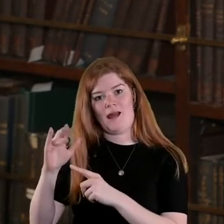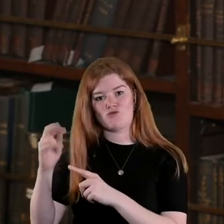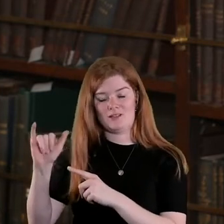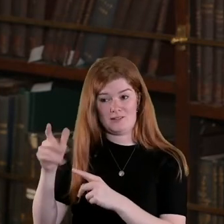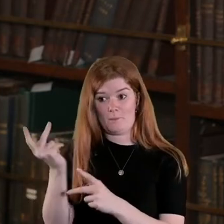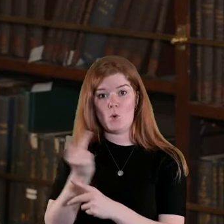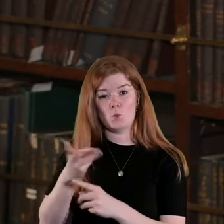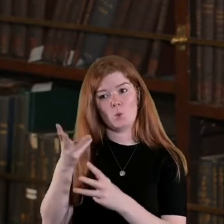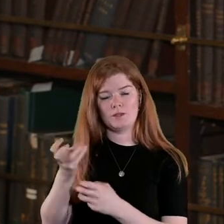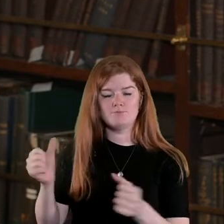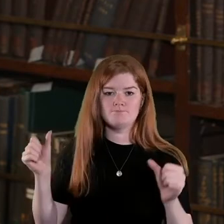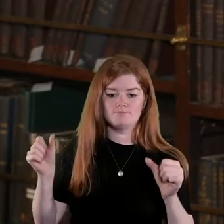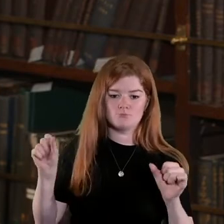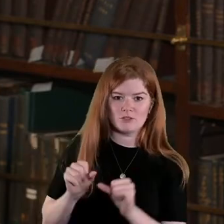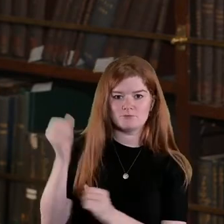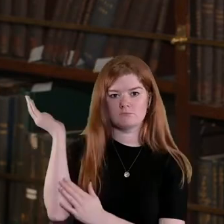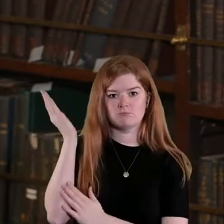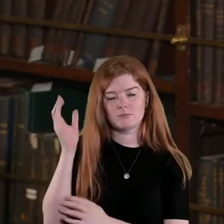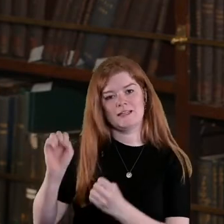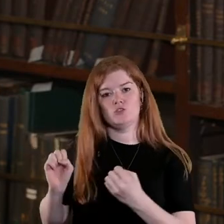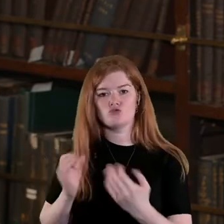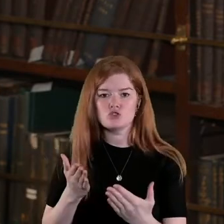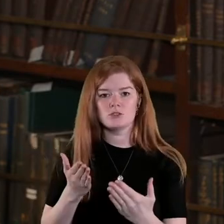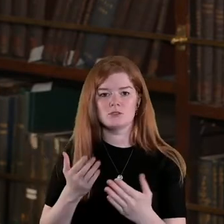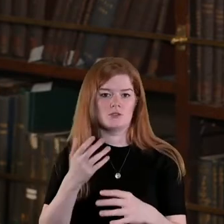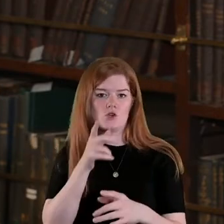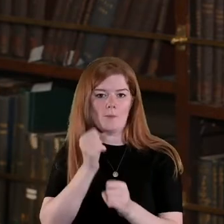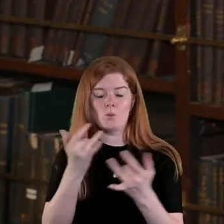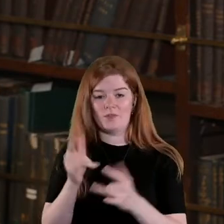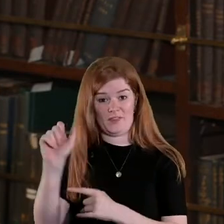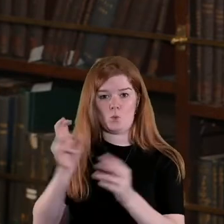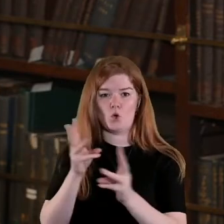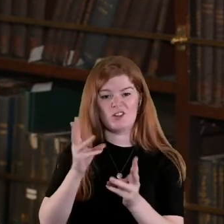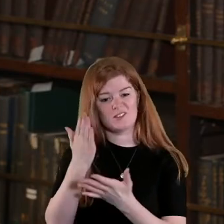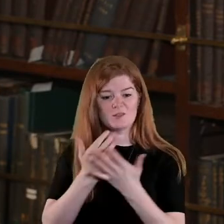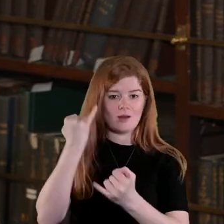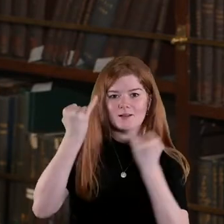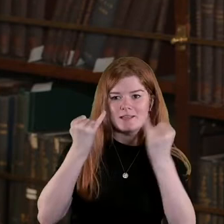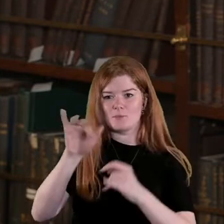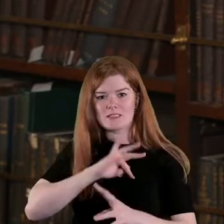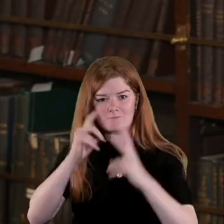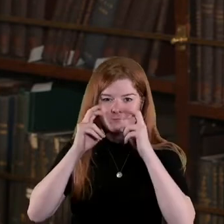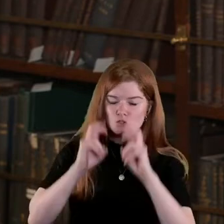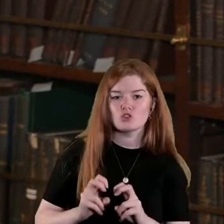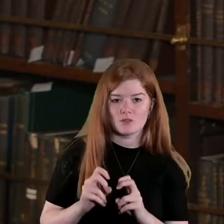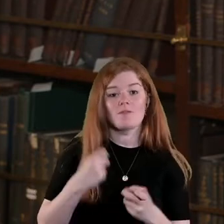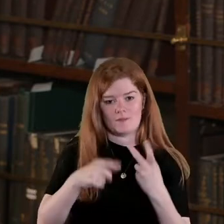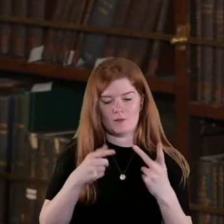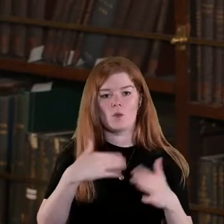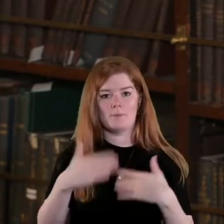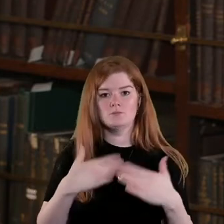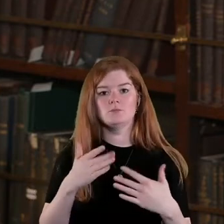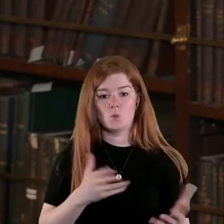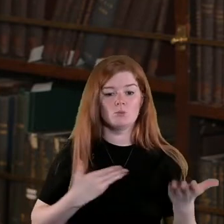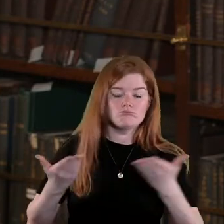short overviews or introductions to their work some of the ideas that they're exploring and then we're going to have